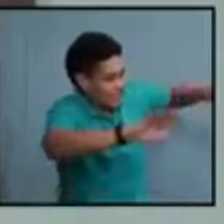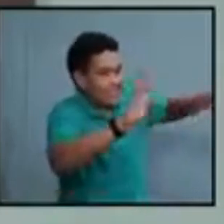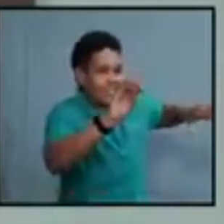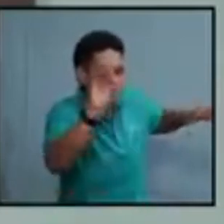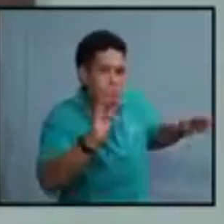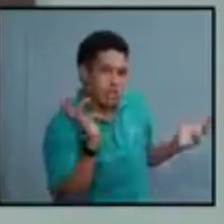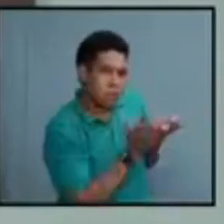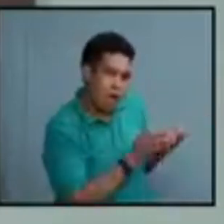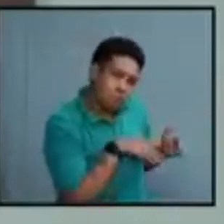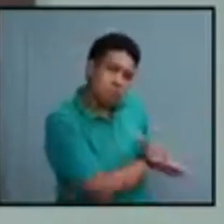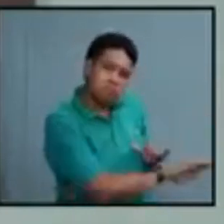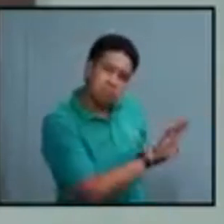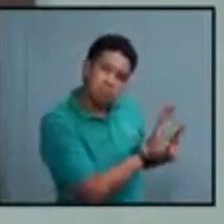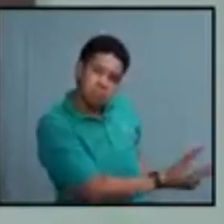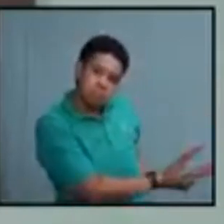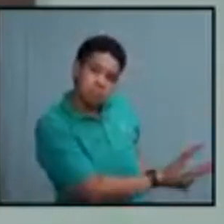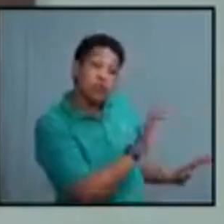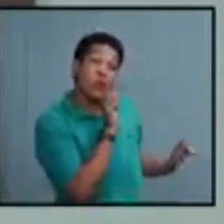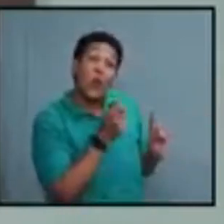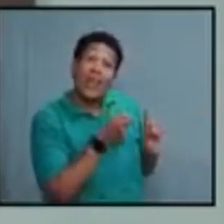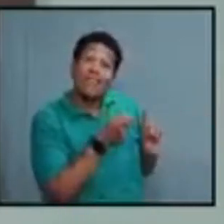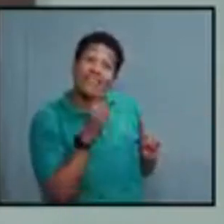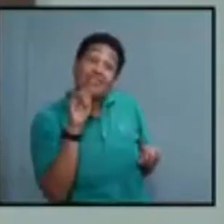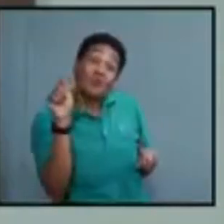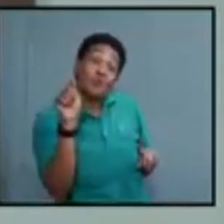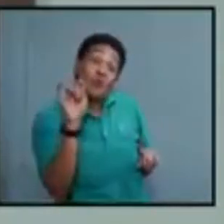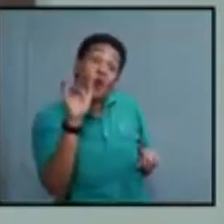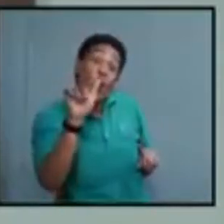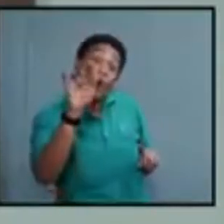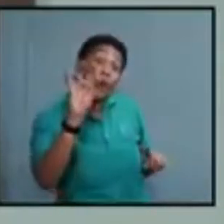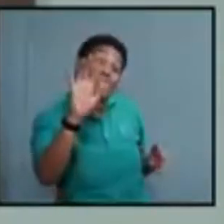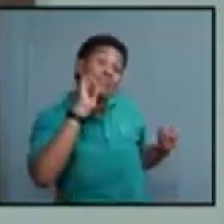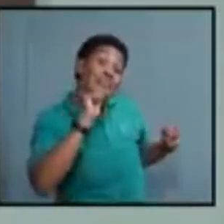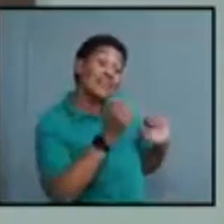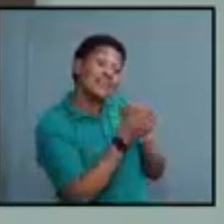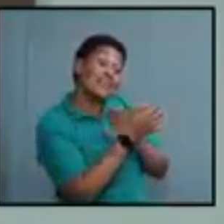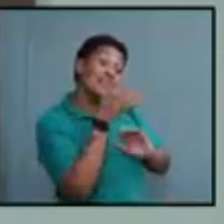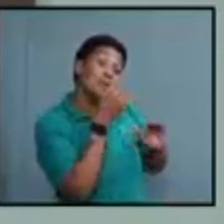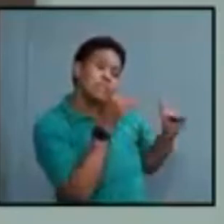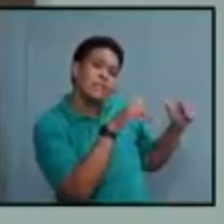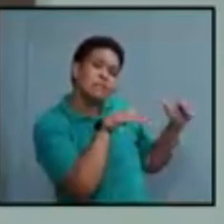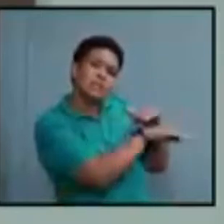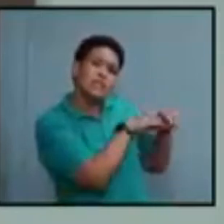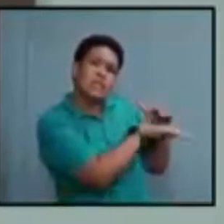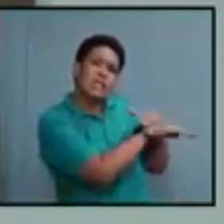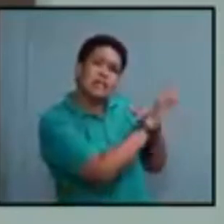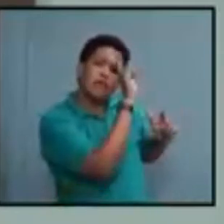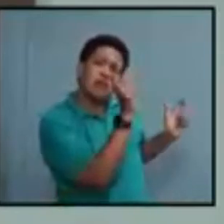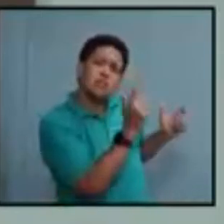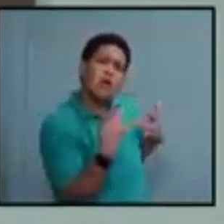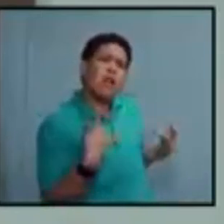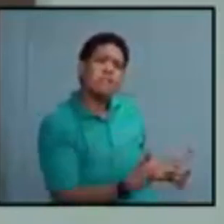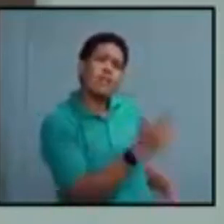whichever is lower. So effective Tuesday, July 27th, the capacity limit for small events